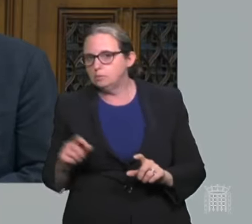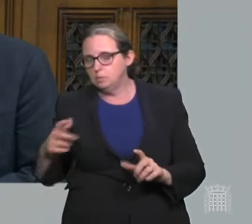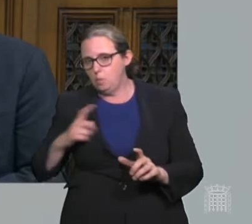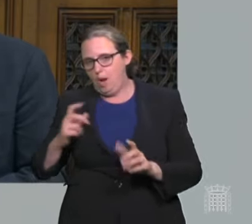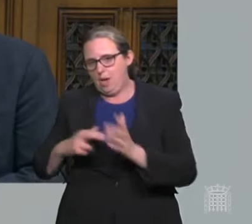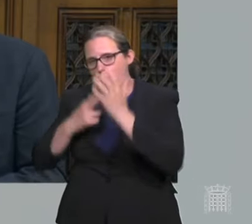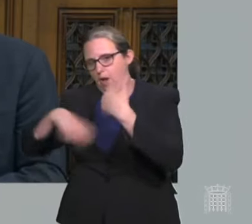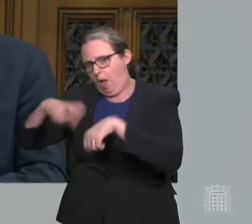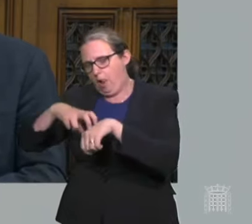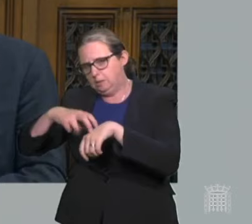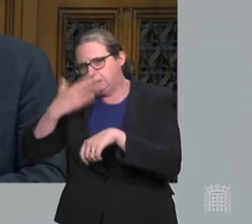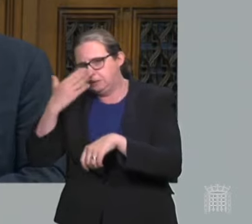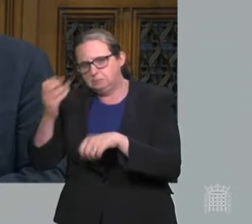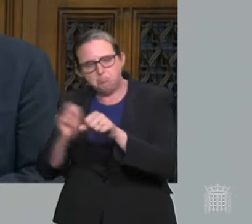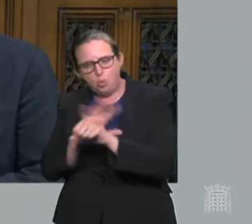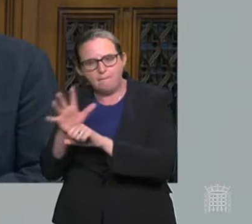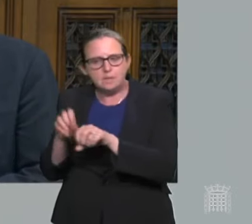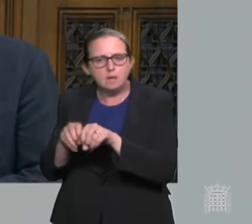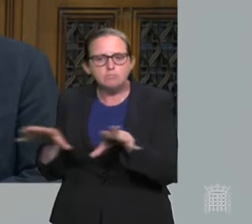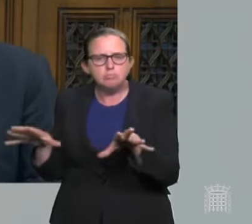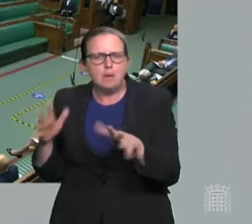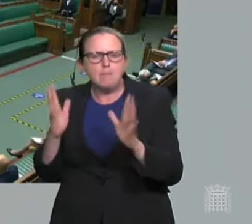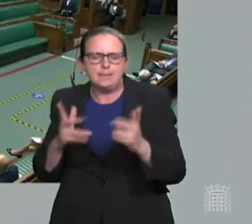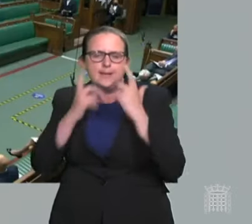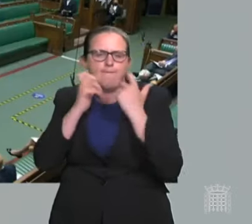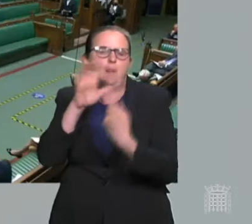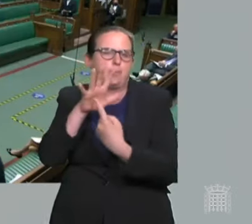in tandem with the need to be wise and wary.